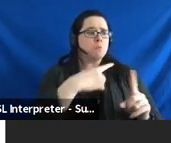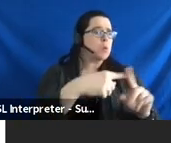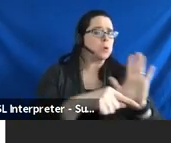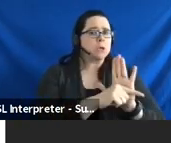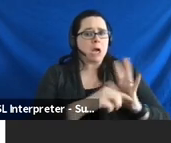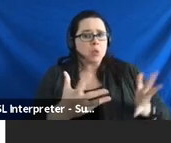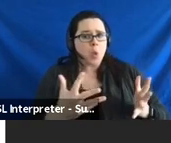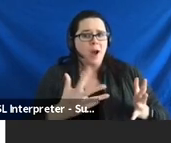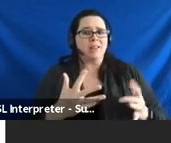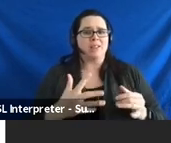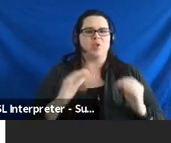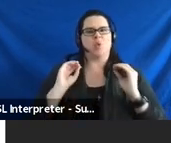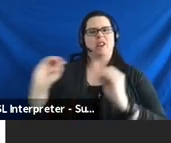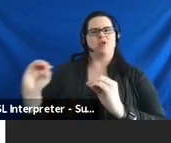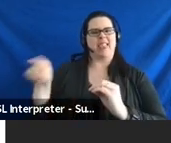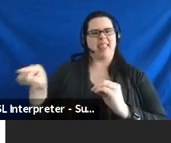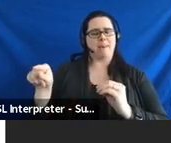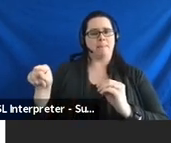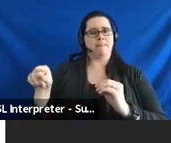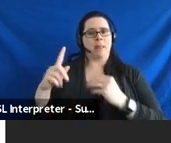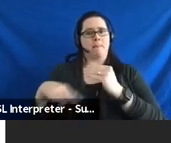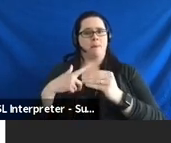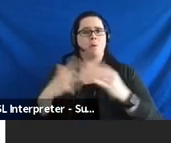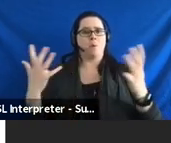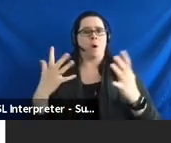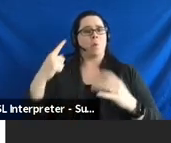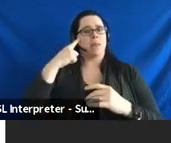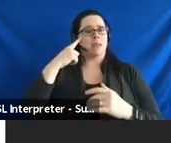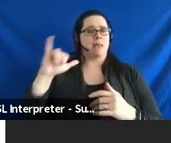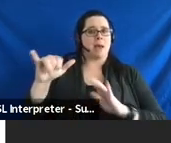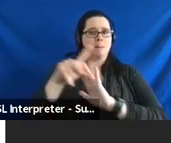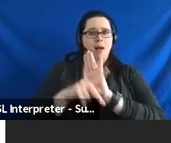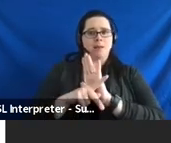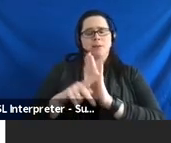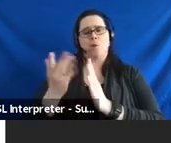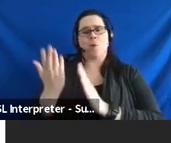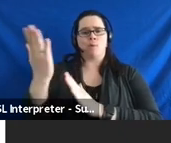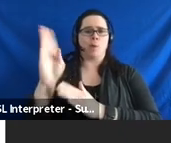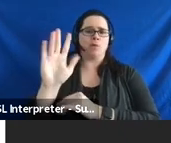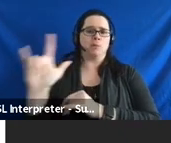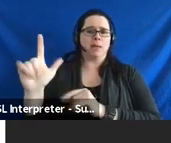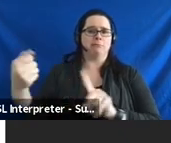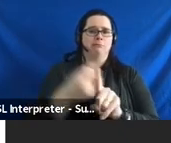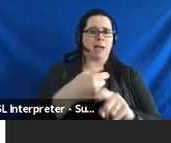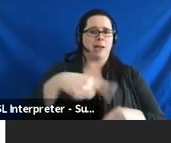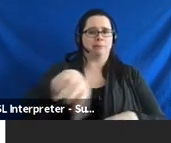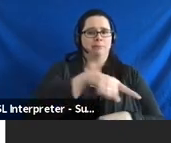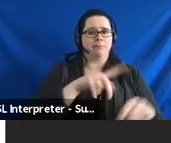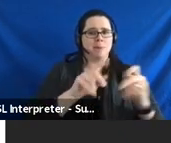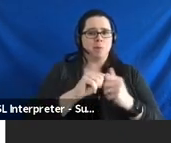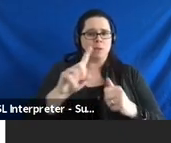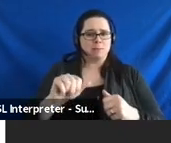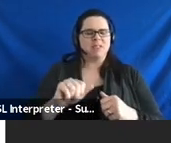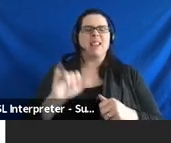opinion and get education from us about what we think that might and what that impact might be. so,